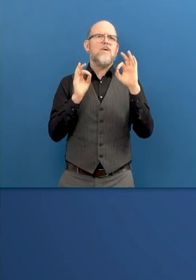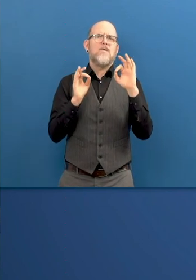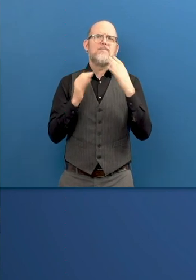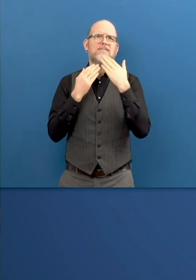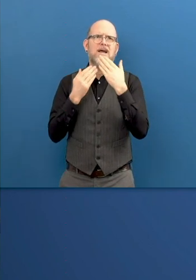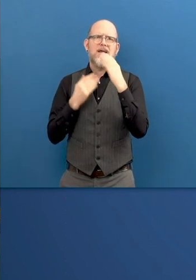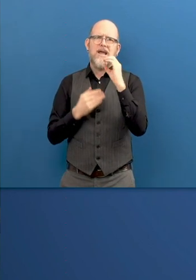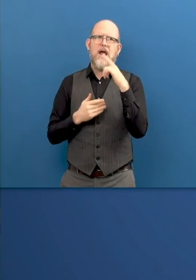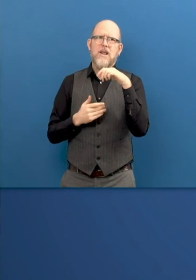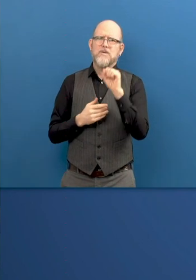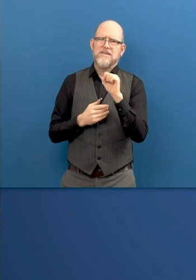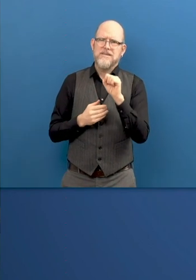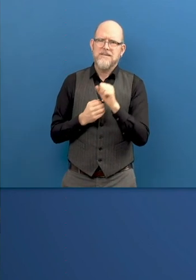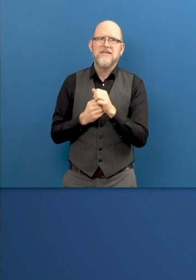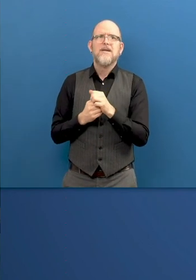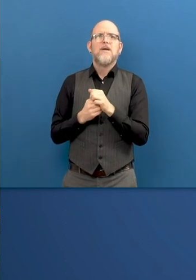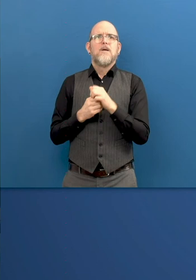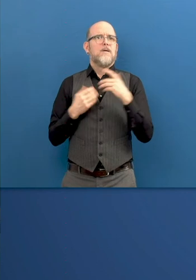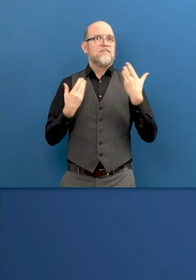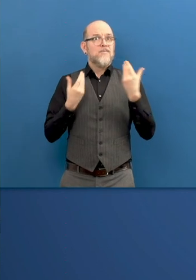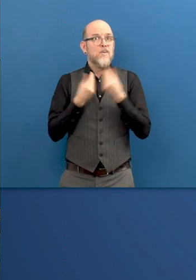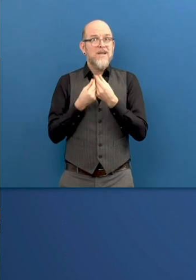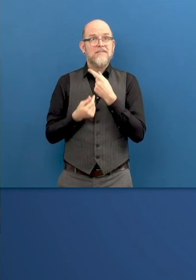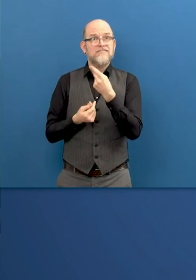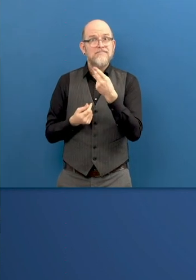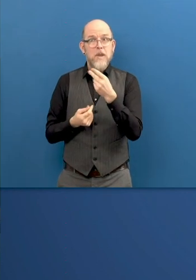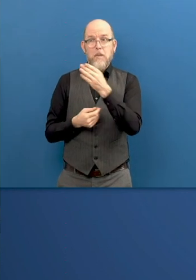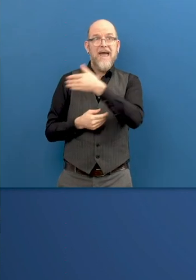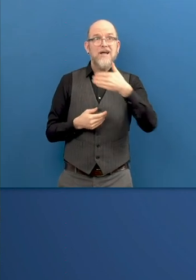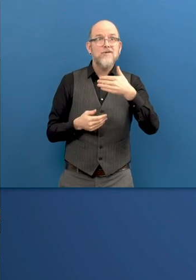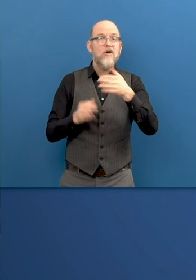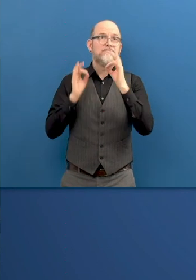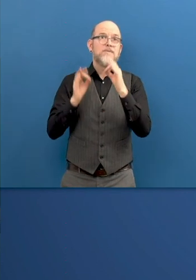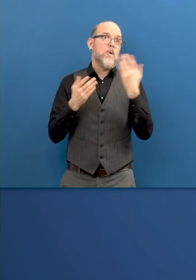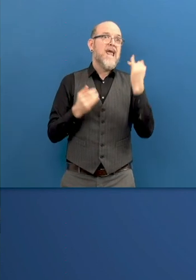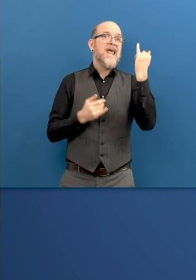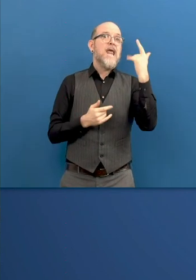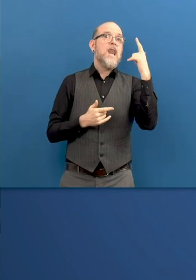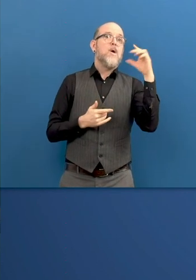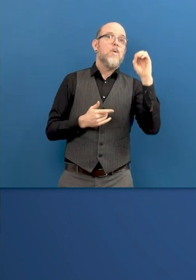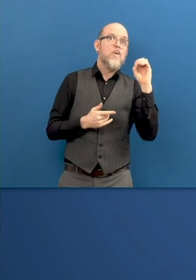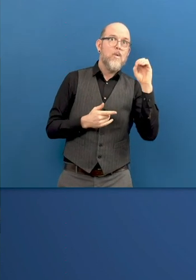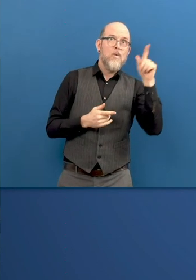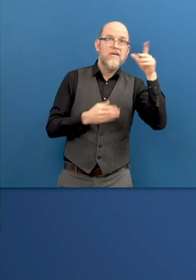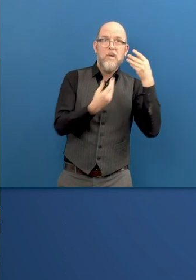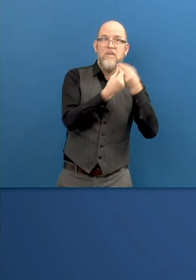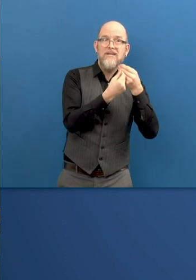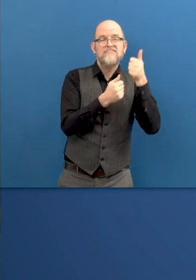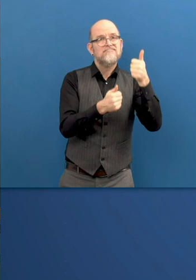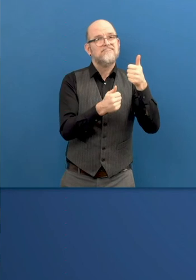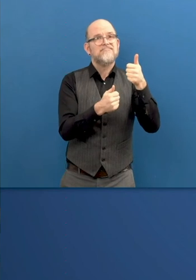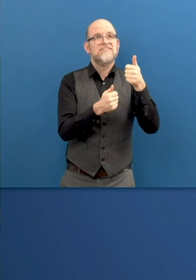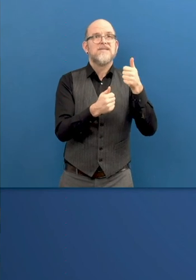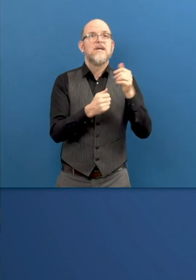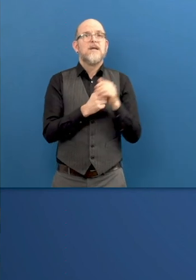Labour Organization, or this webinar, are examples, are a great example of sustainable development goal number